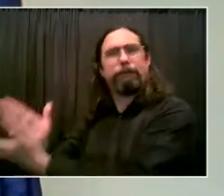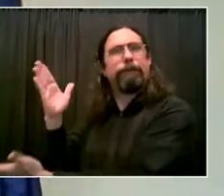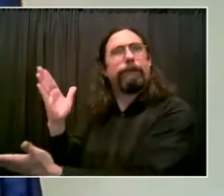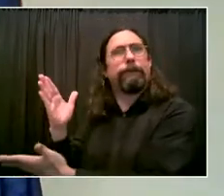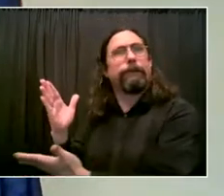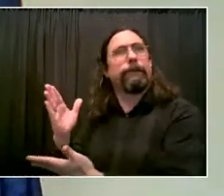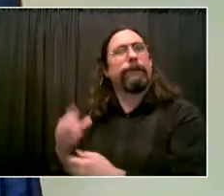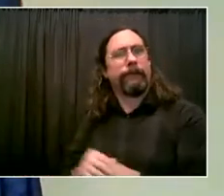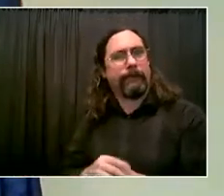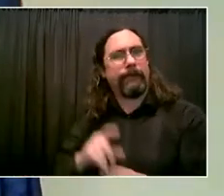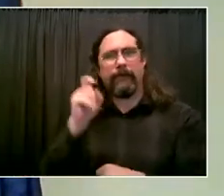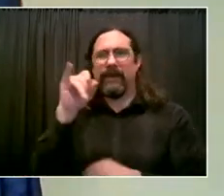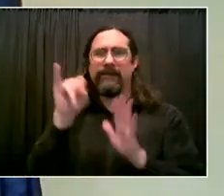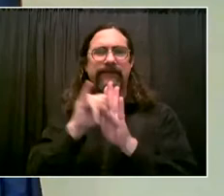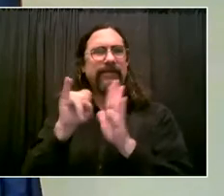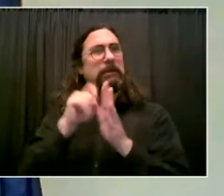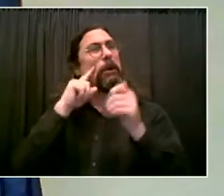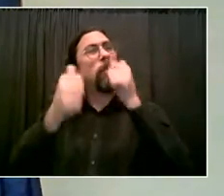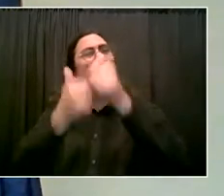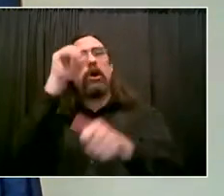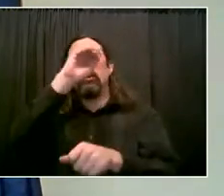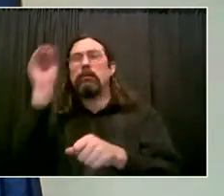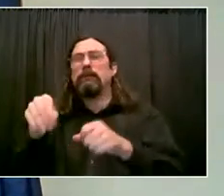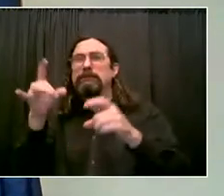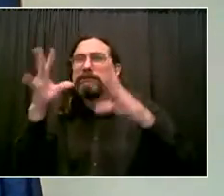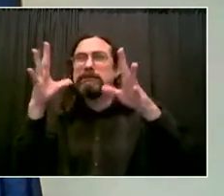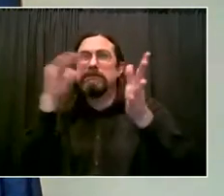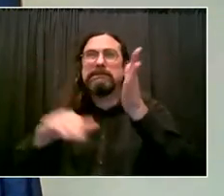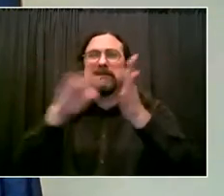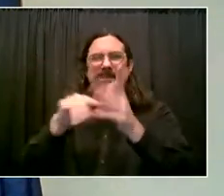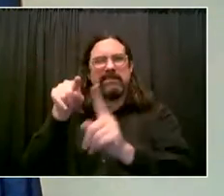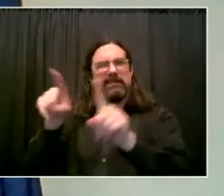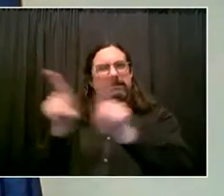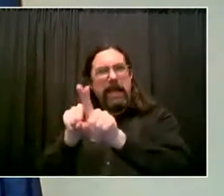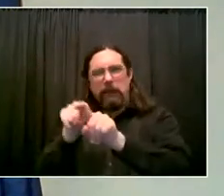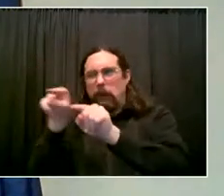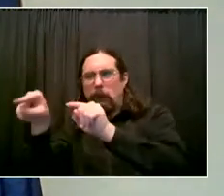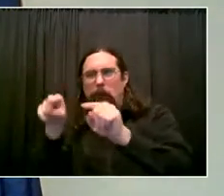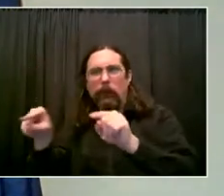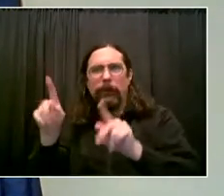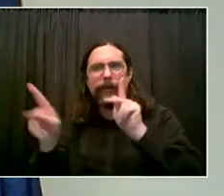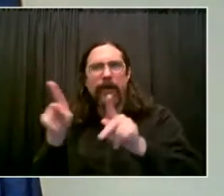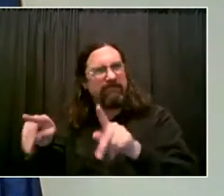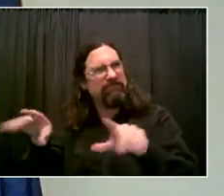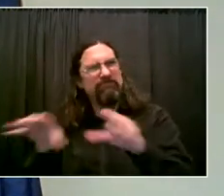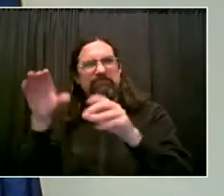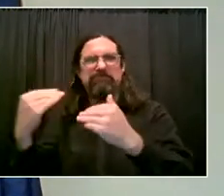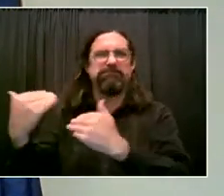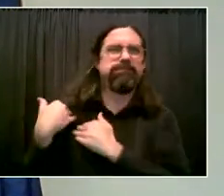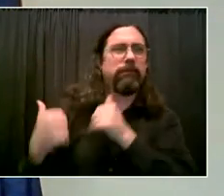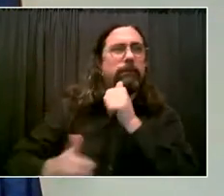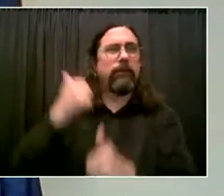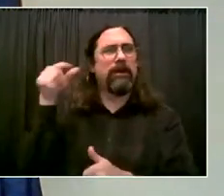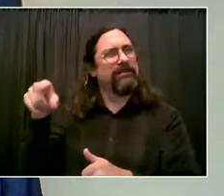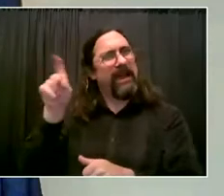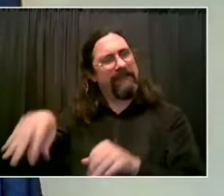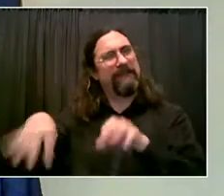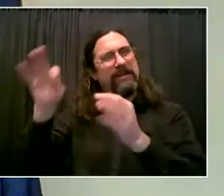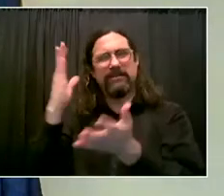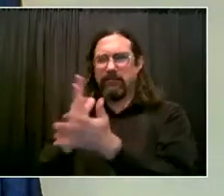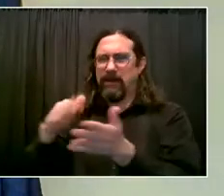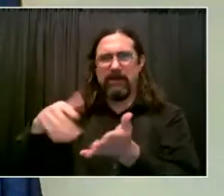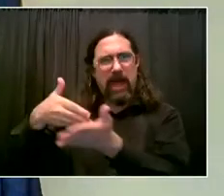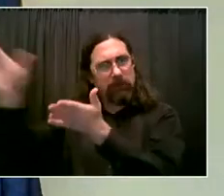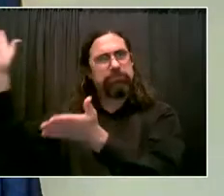we don't want it here. You talk about witness cooperation. Mr. Mayor, I have been preaching this to the choir for I don't know how